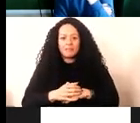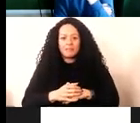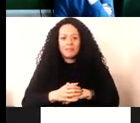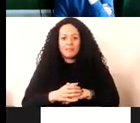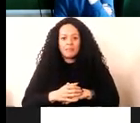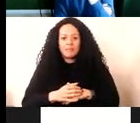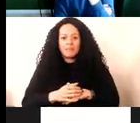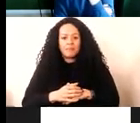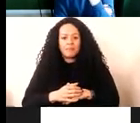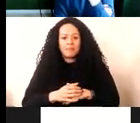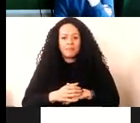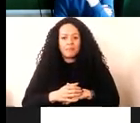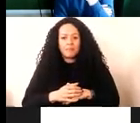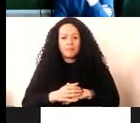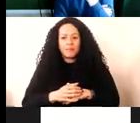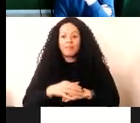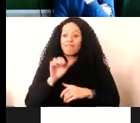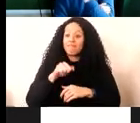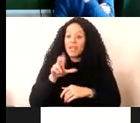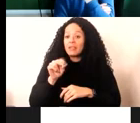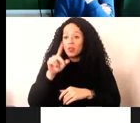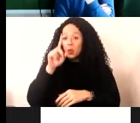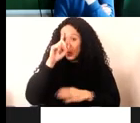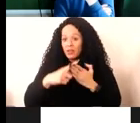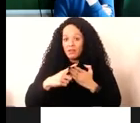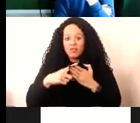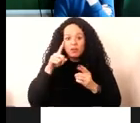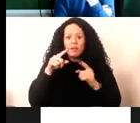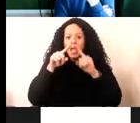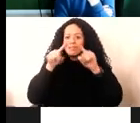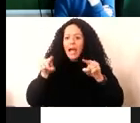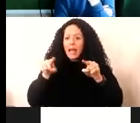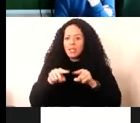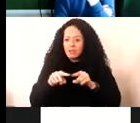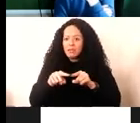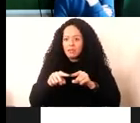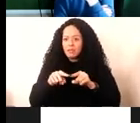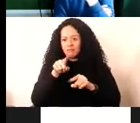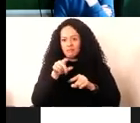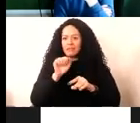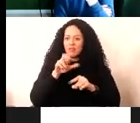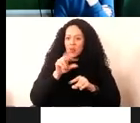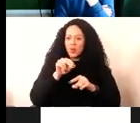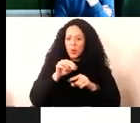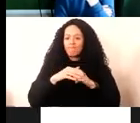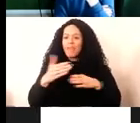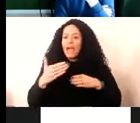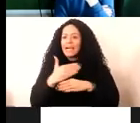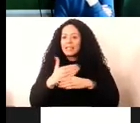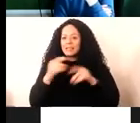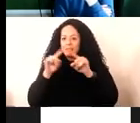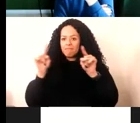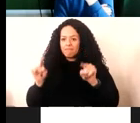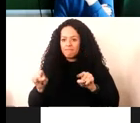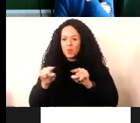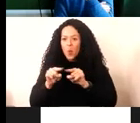So yes, no decisions being the diamond shapes in this example. And activities being the square.